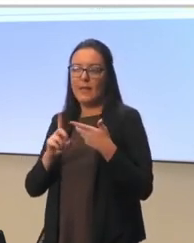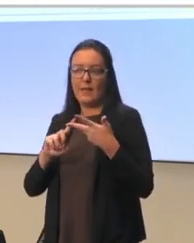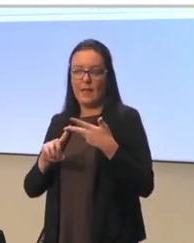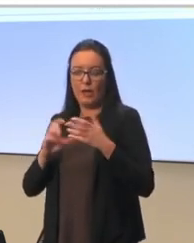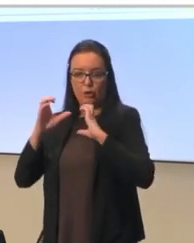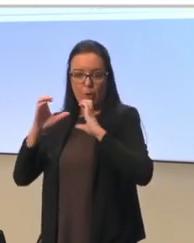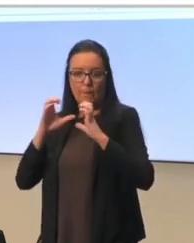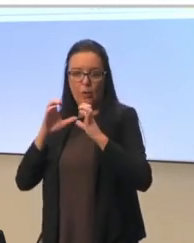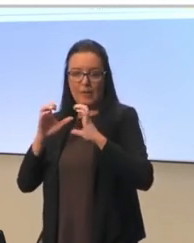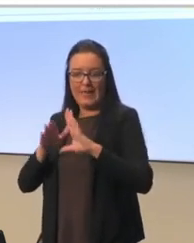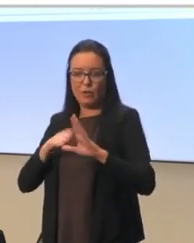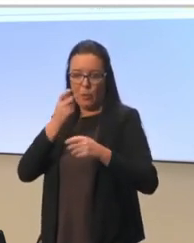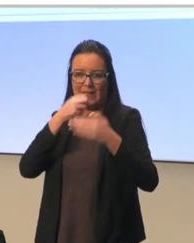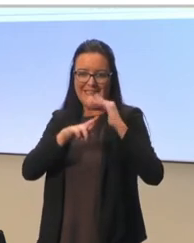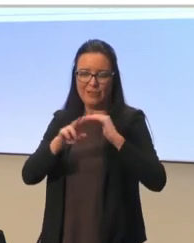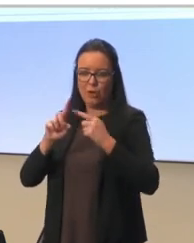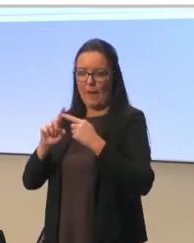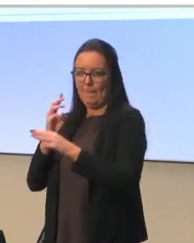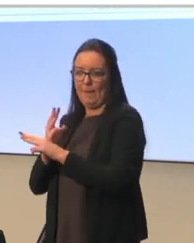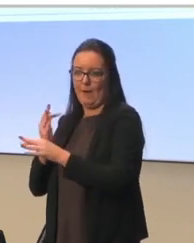communication with teachers and parents.